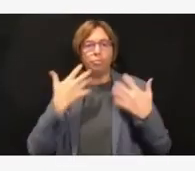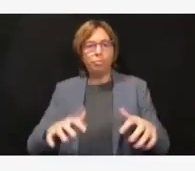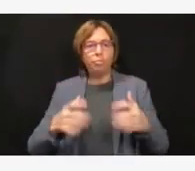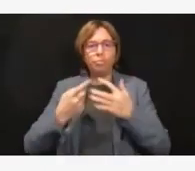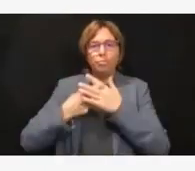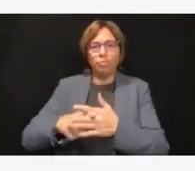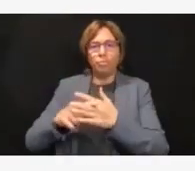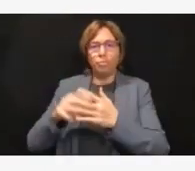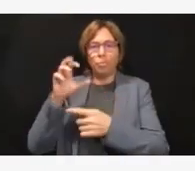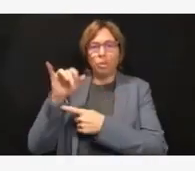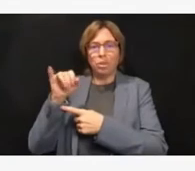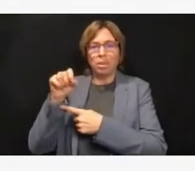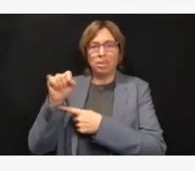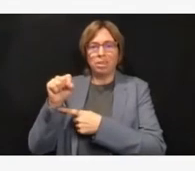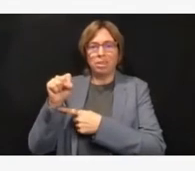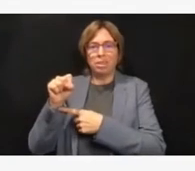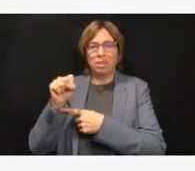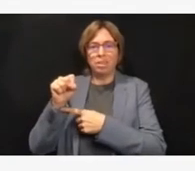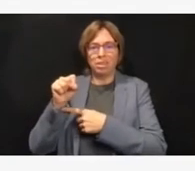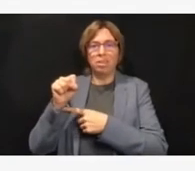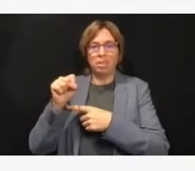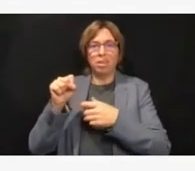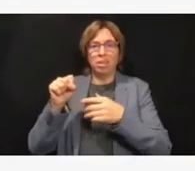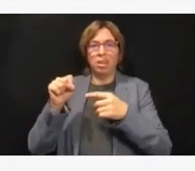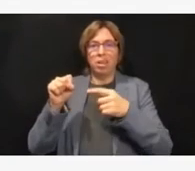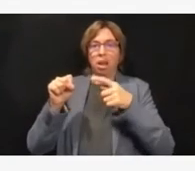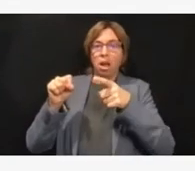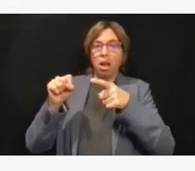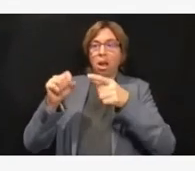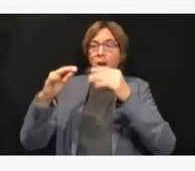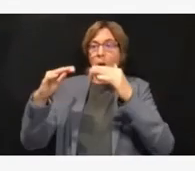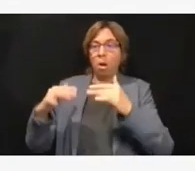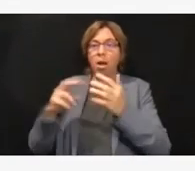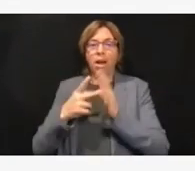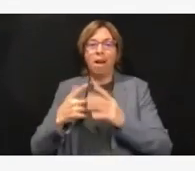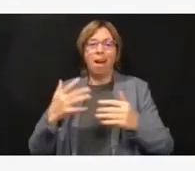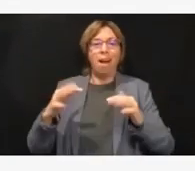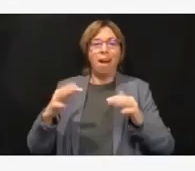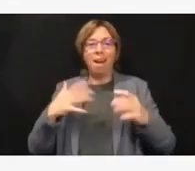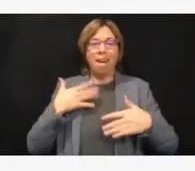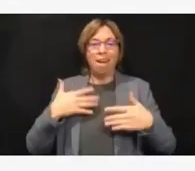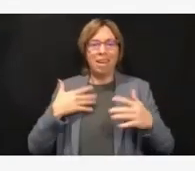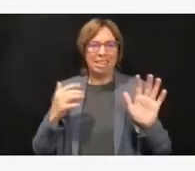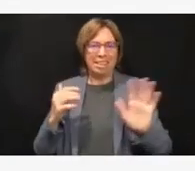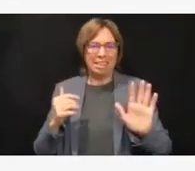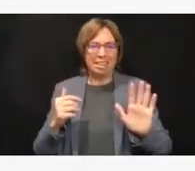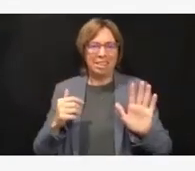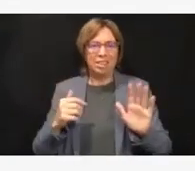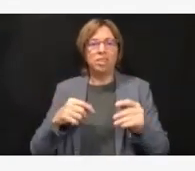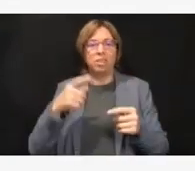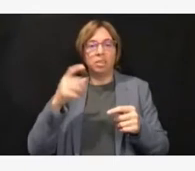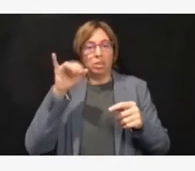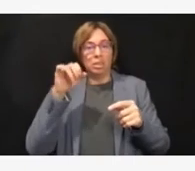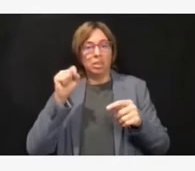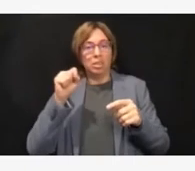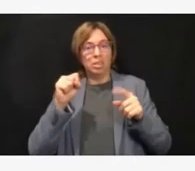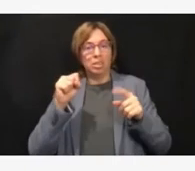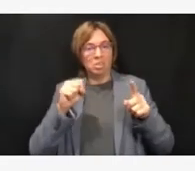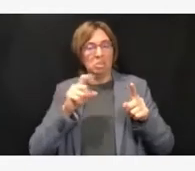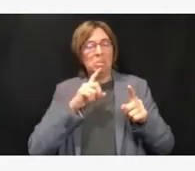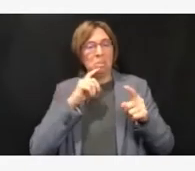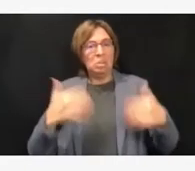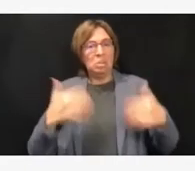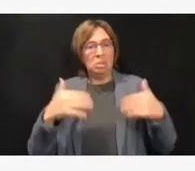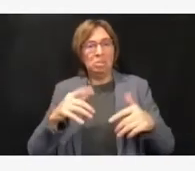standards of care being in place across the state for more than two months now, it has been a difficult situation. And unfortunately, that remains the